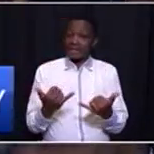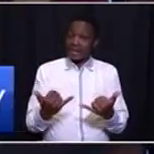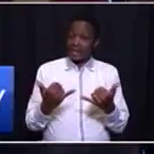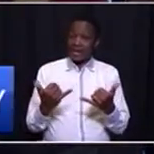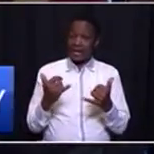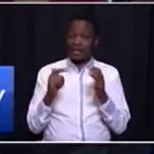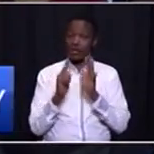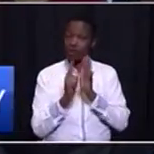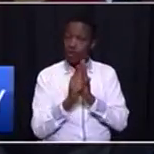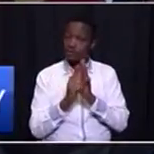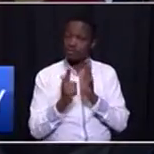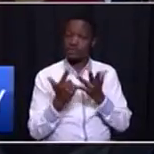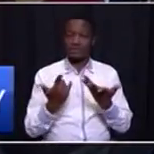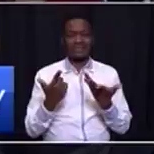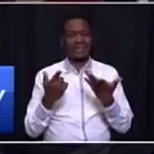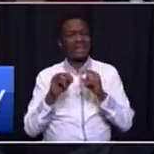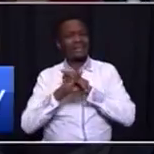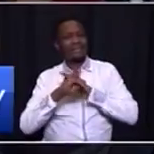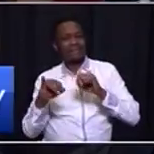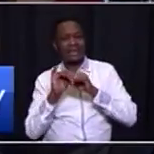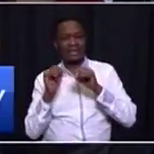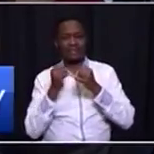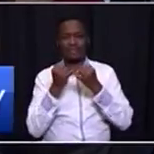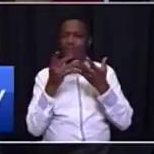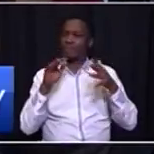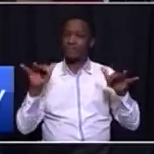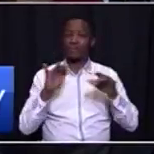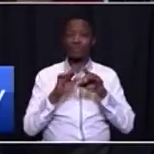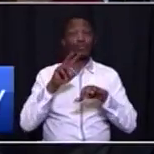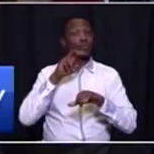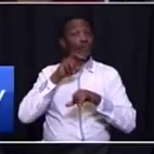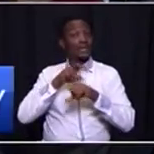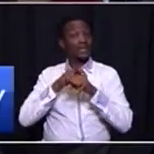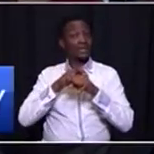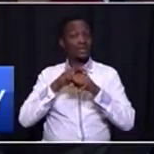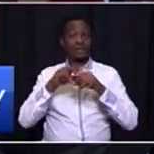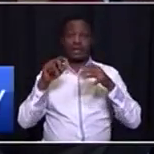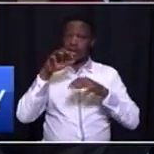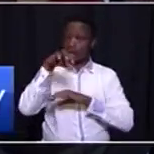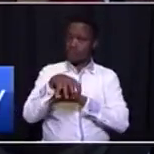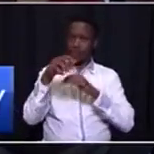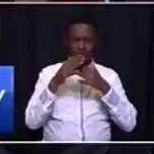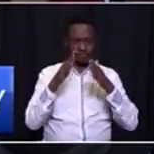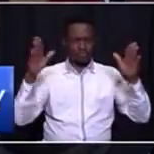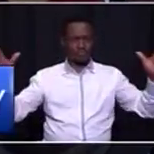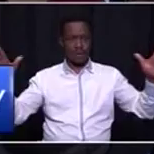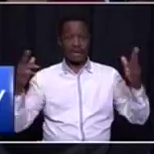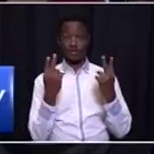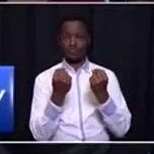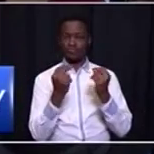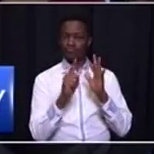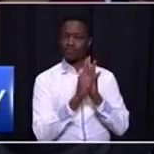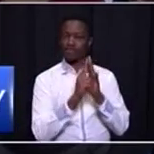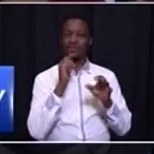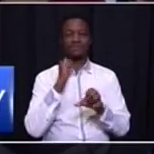are a nightmare for many people. We need a province-wide new law which will make it